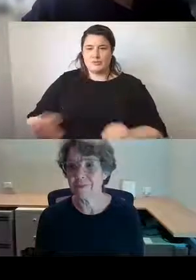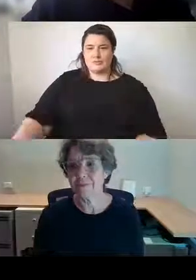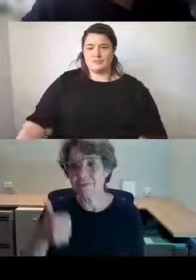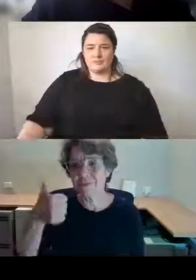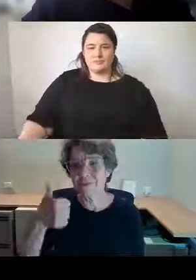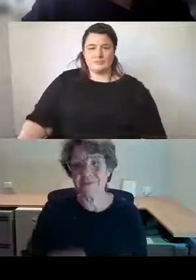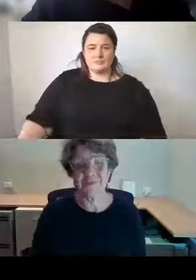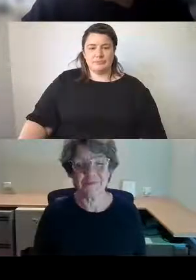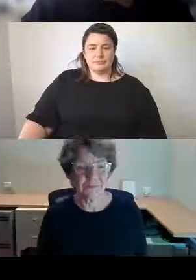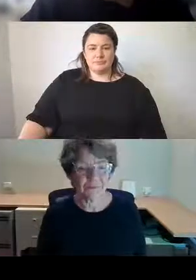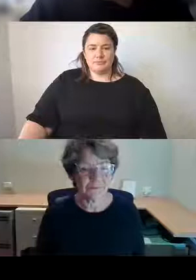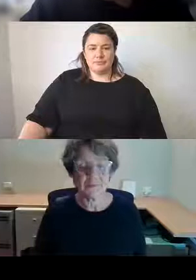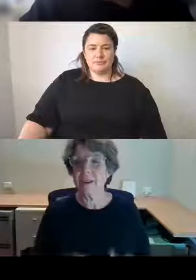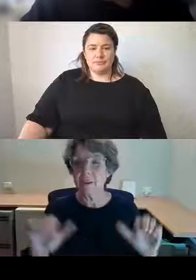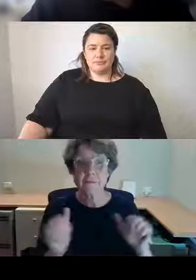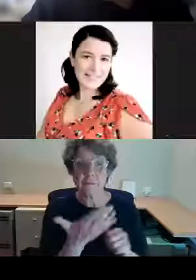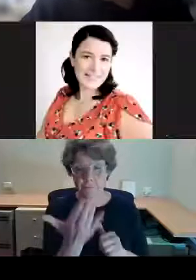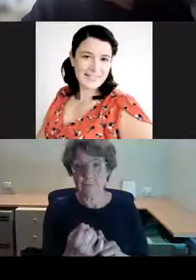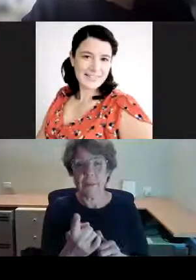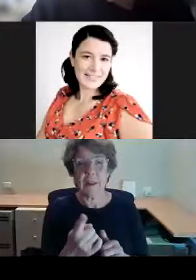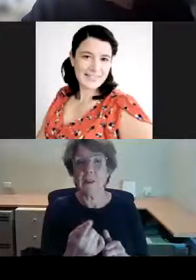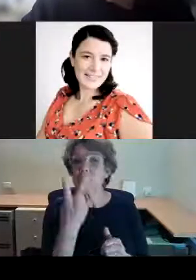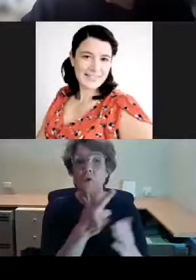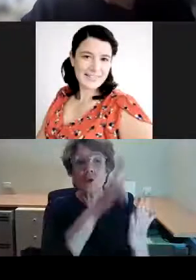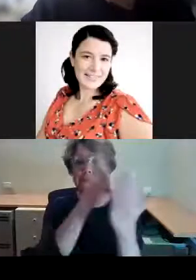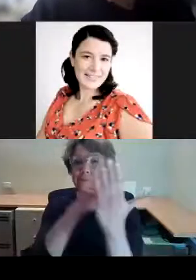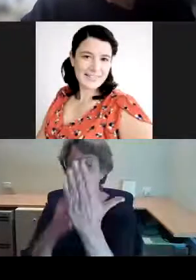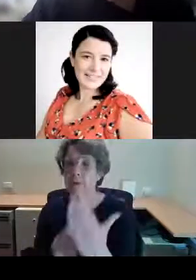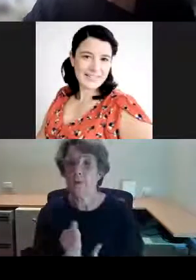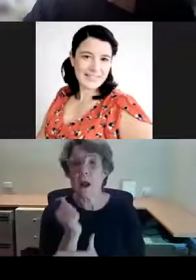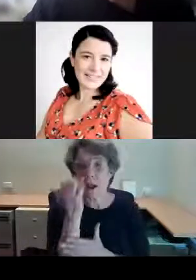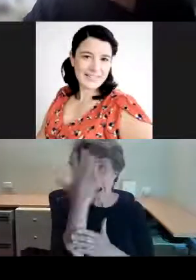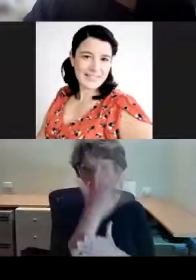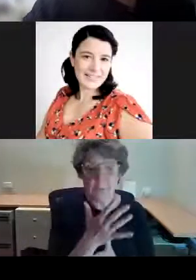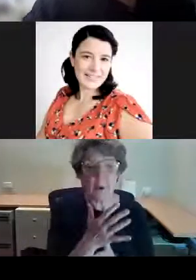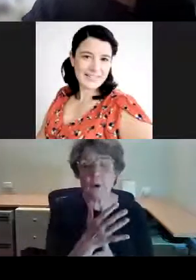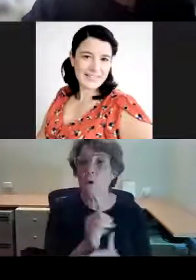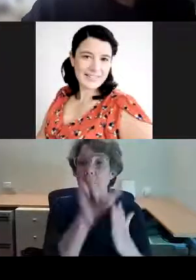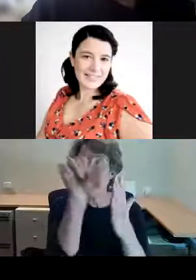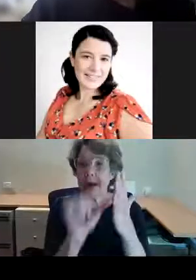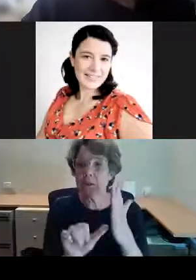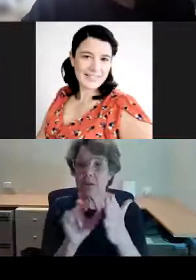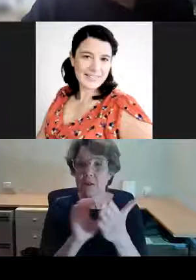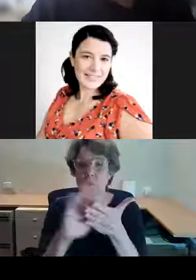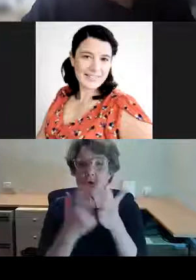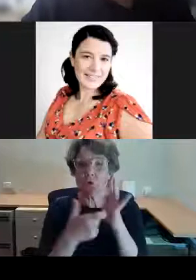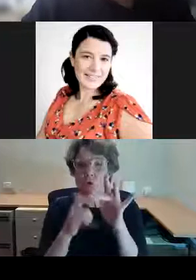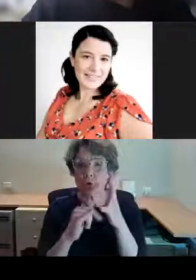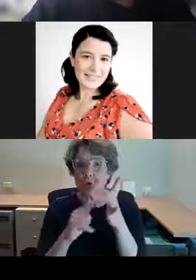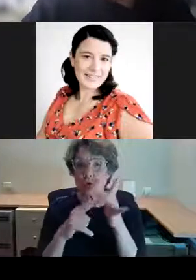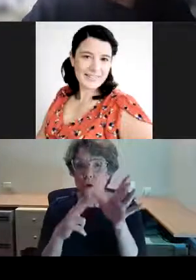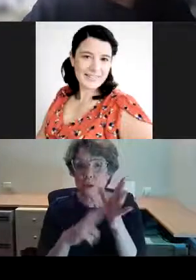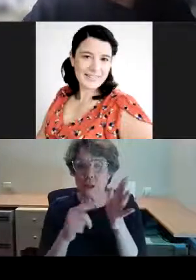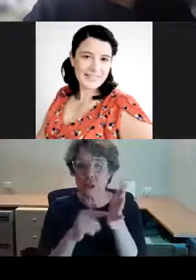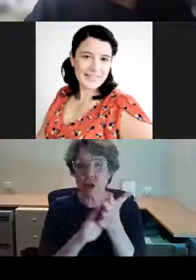two artworks by an Aboriginal artist called Christian Thompson. He's a Bajara